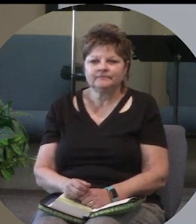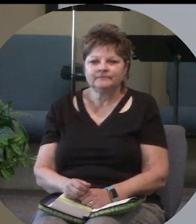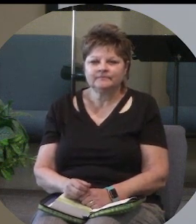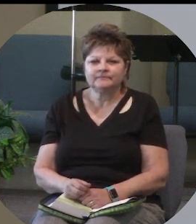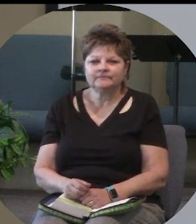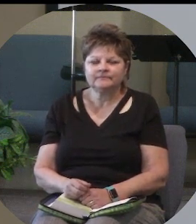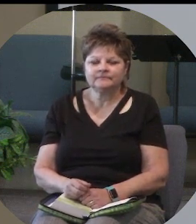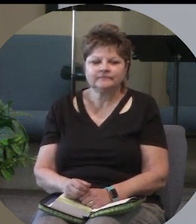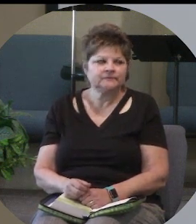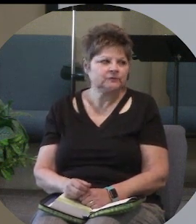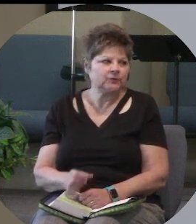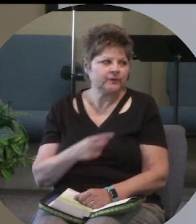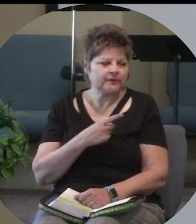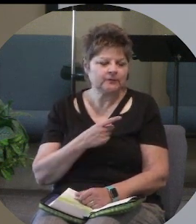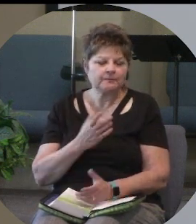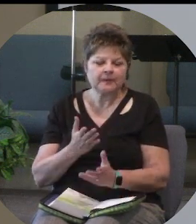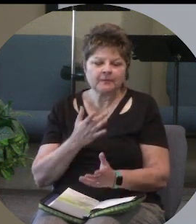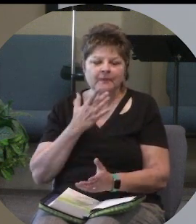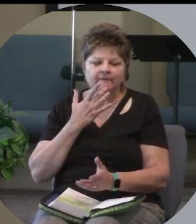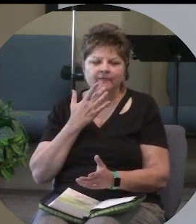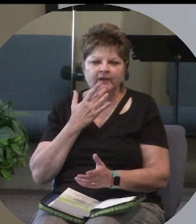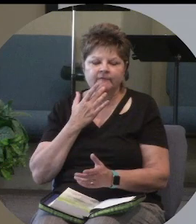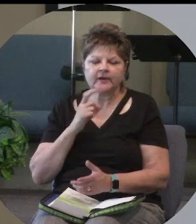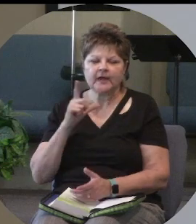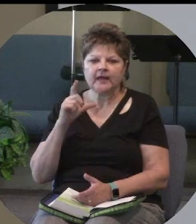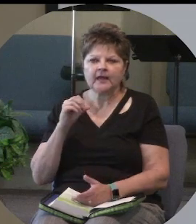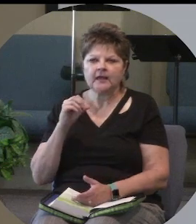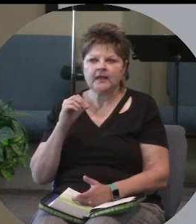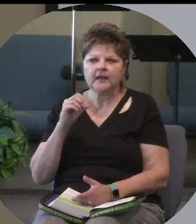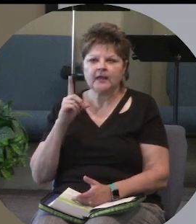This may be one of my favorites. Elohim